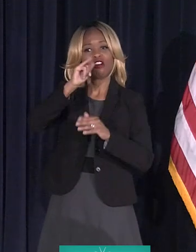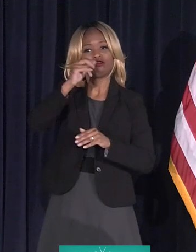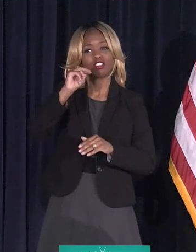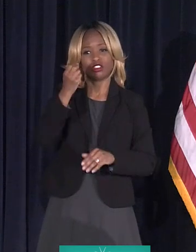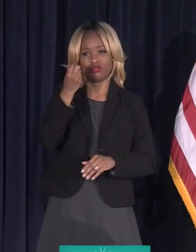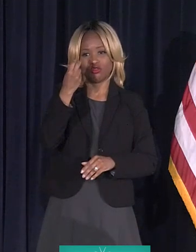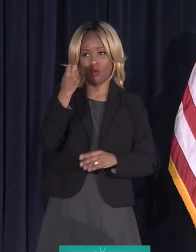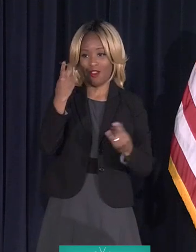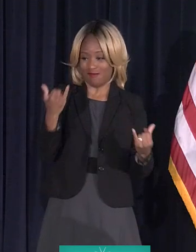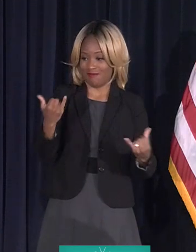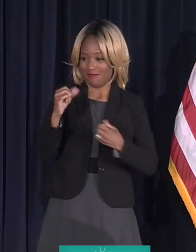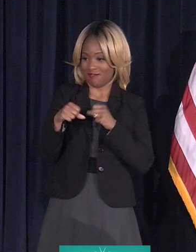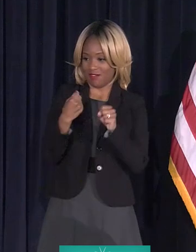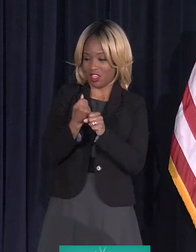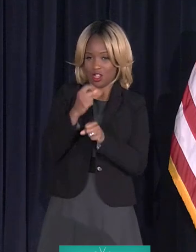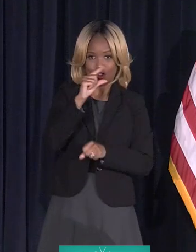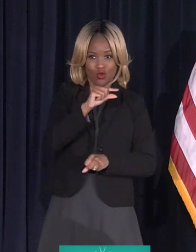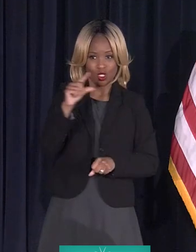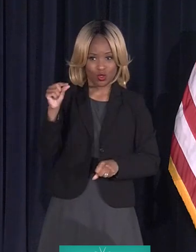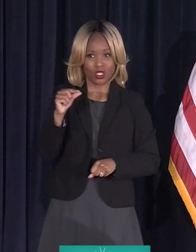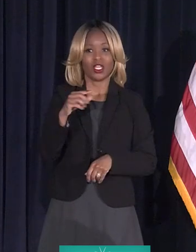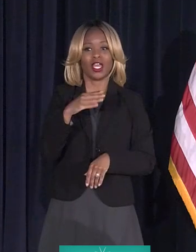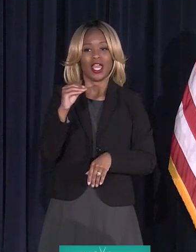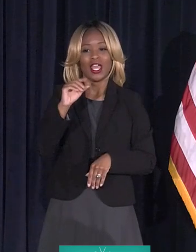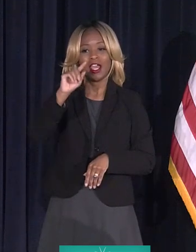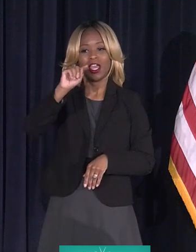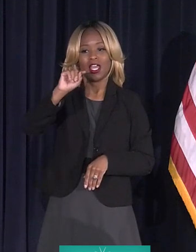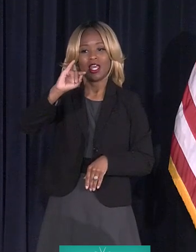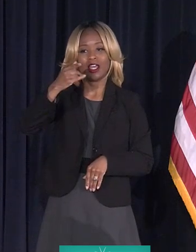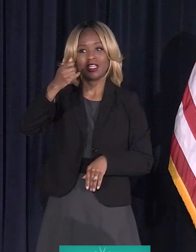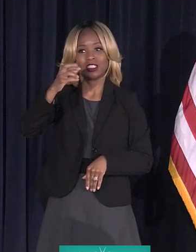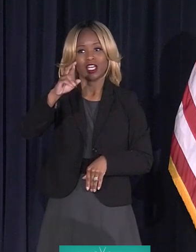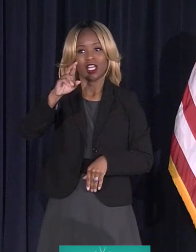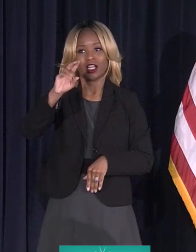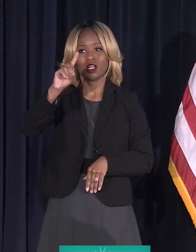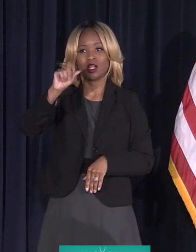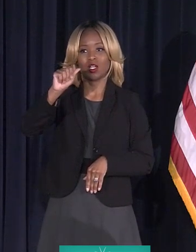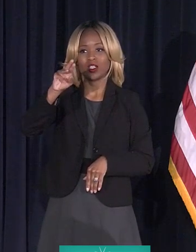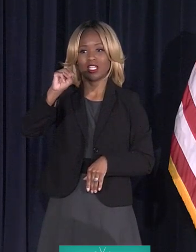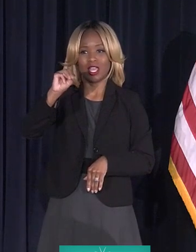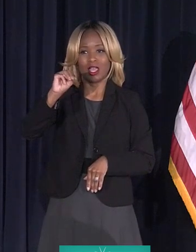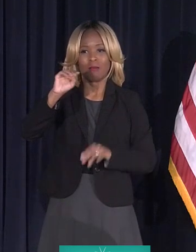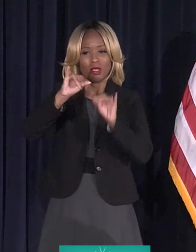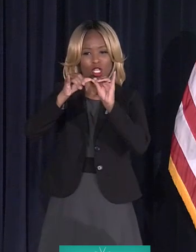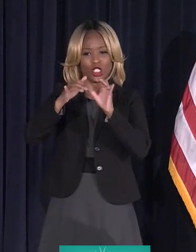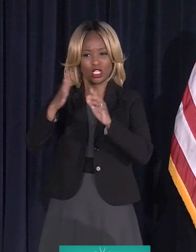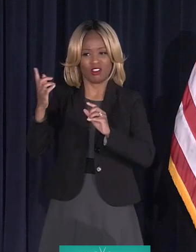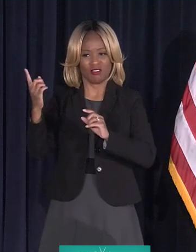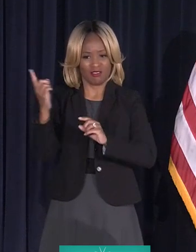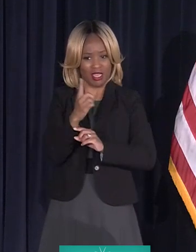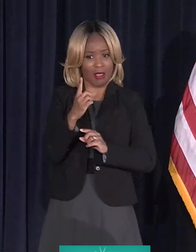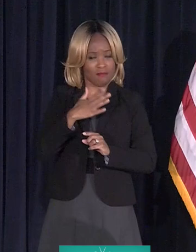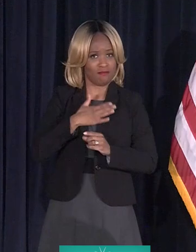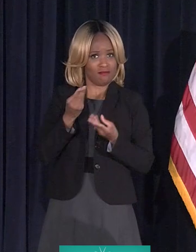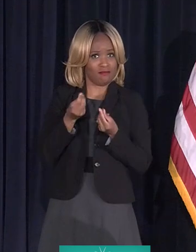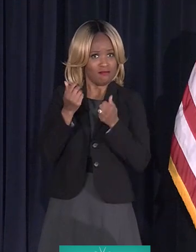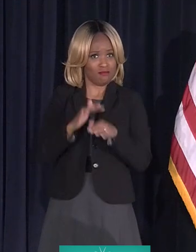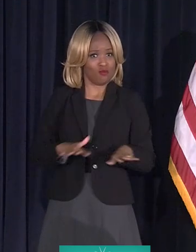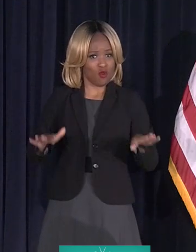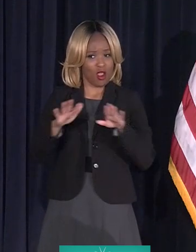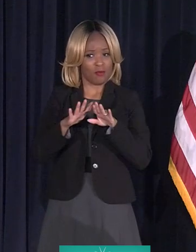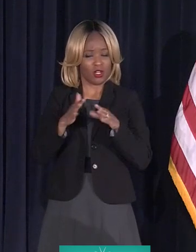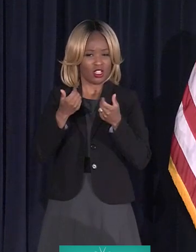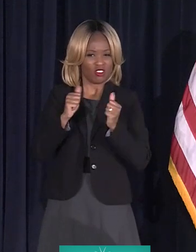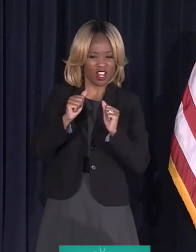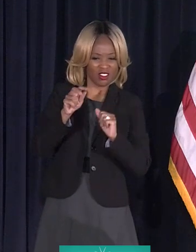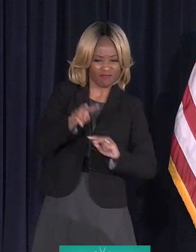this year. And the Tiger Dam engineer actually came to this property to try